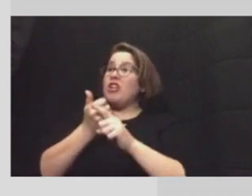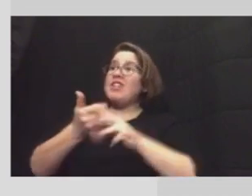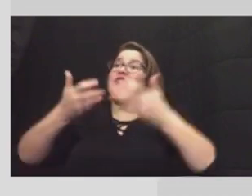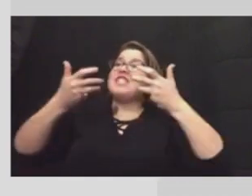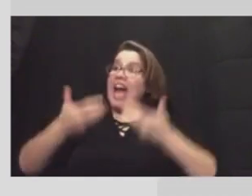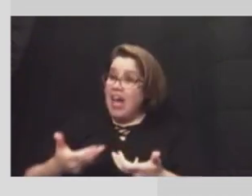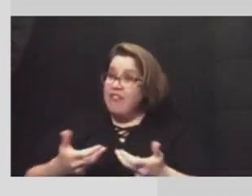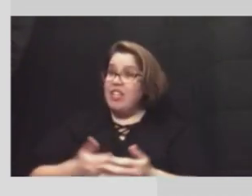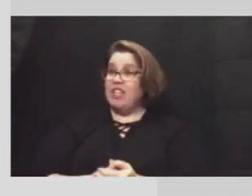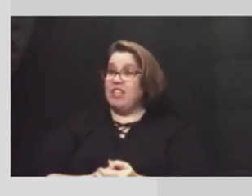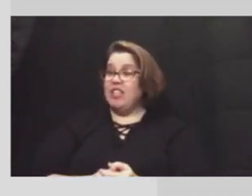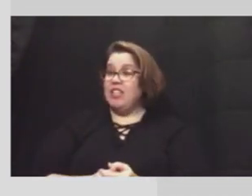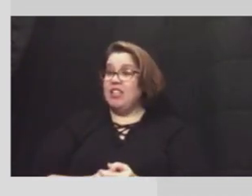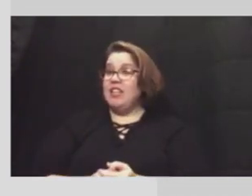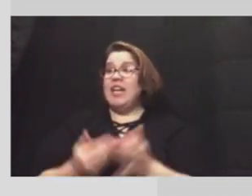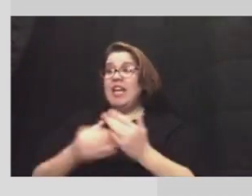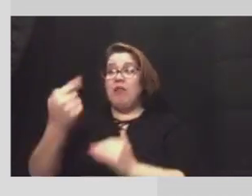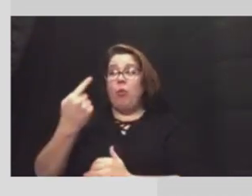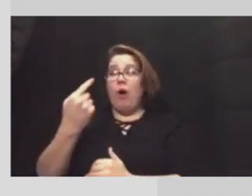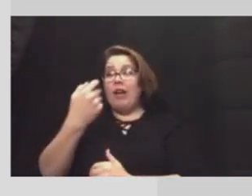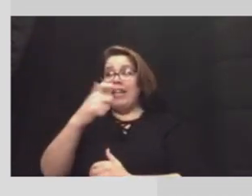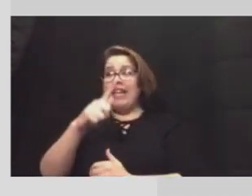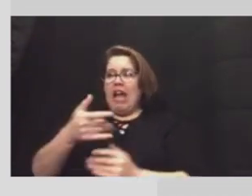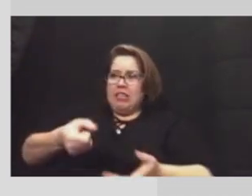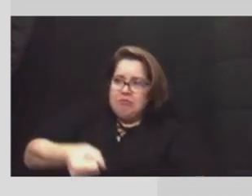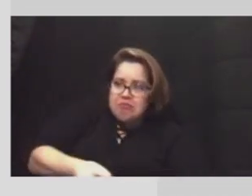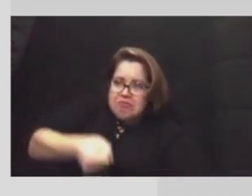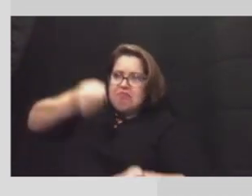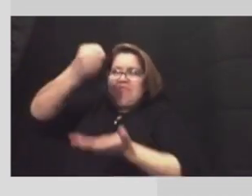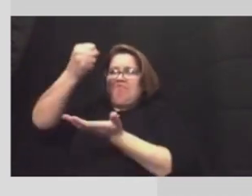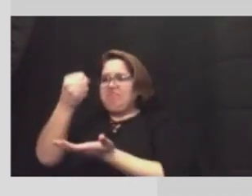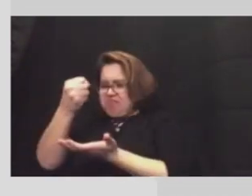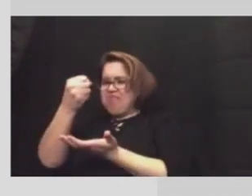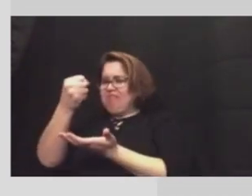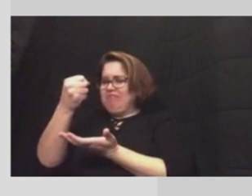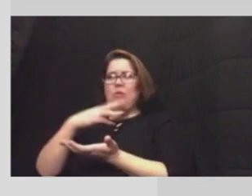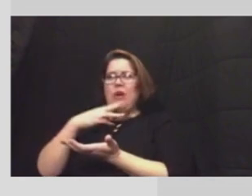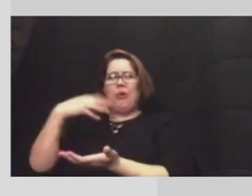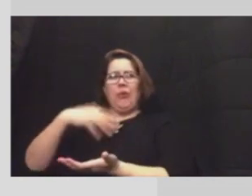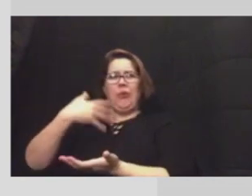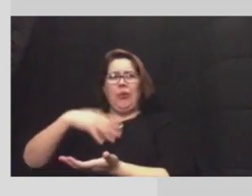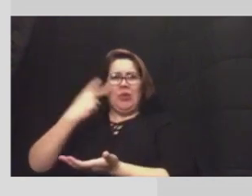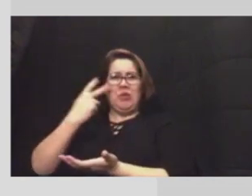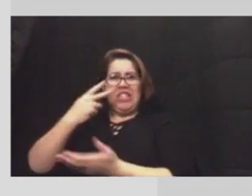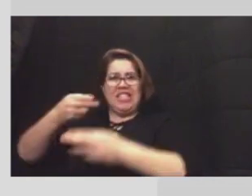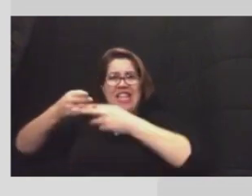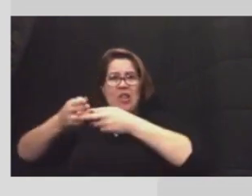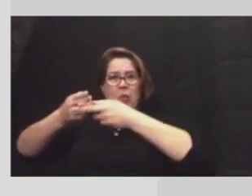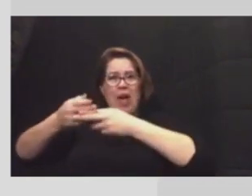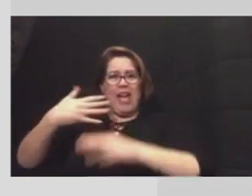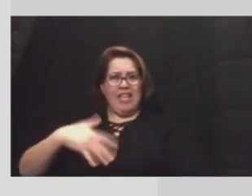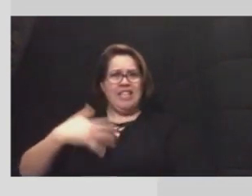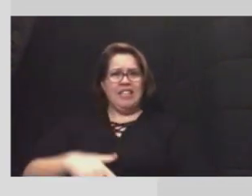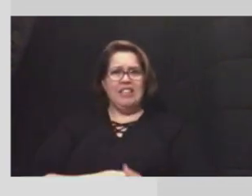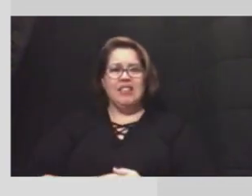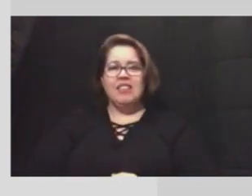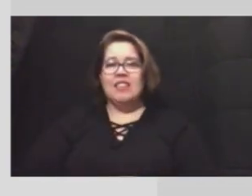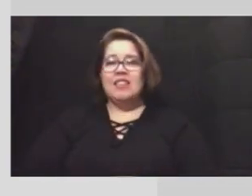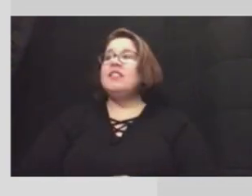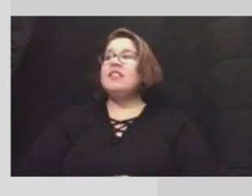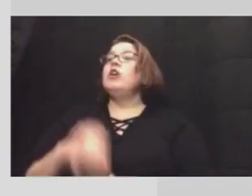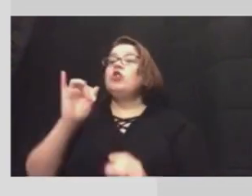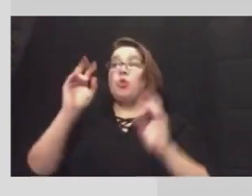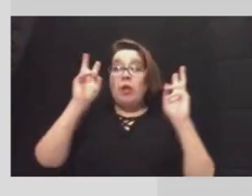even lifting a gallon of milk you can see what kind of weight we're talking about and so that